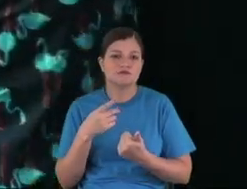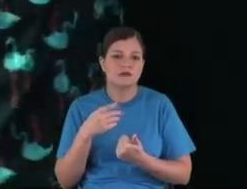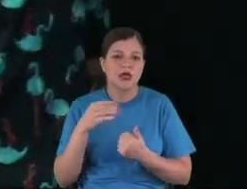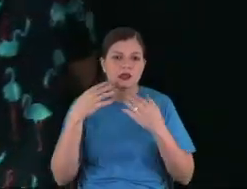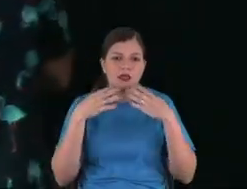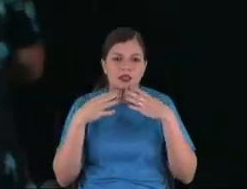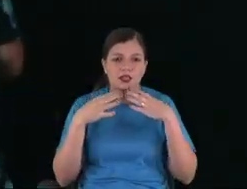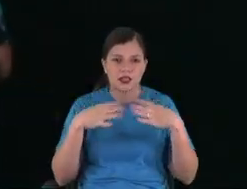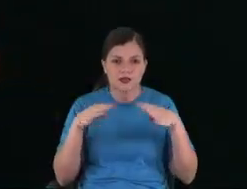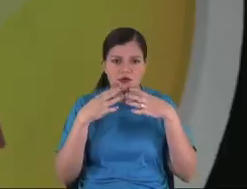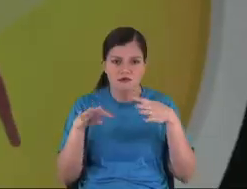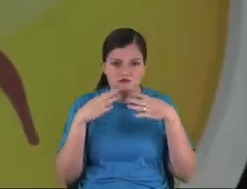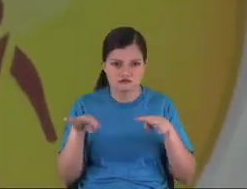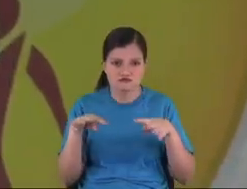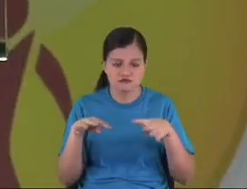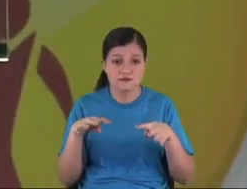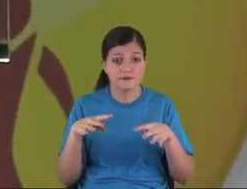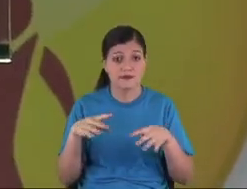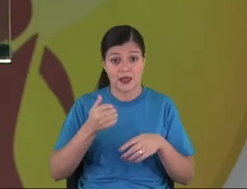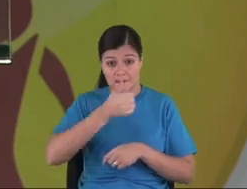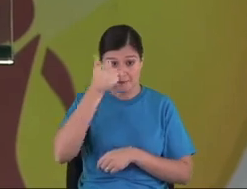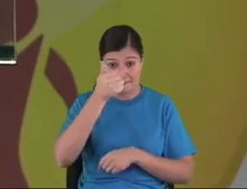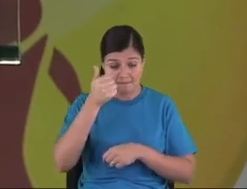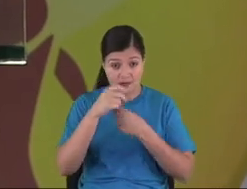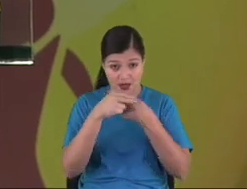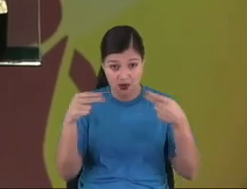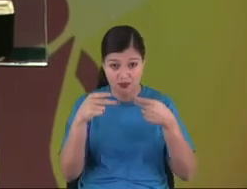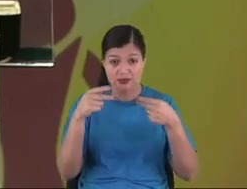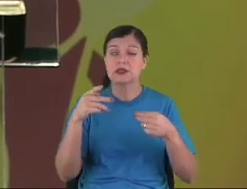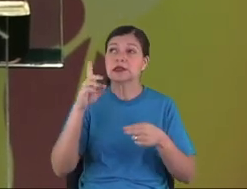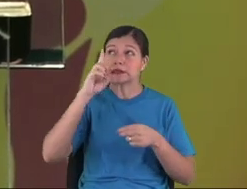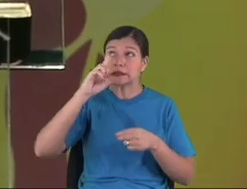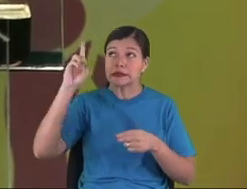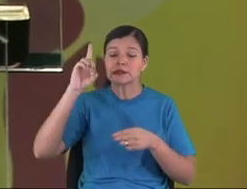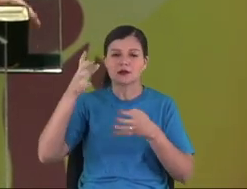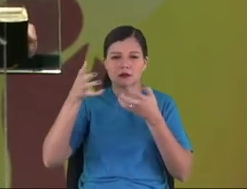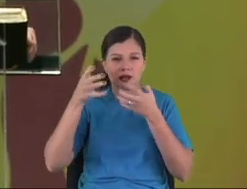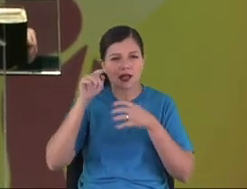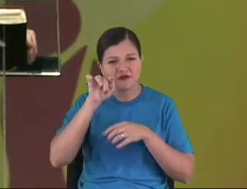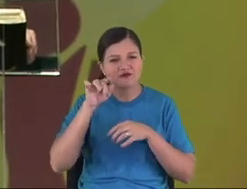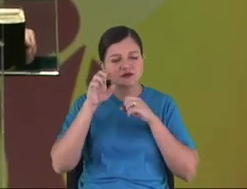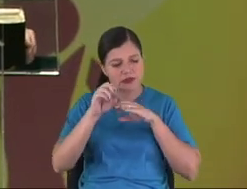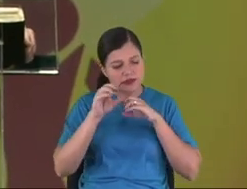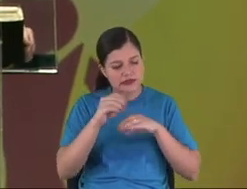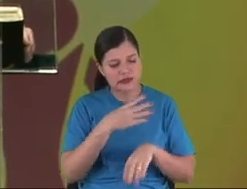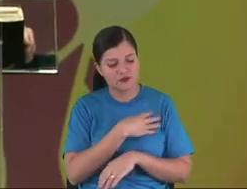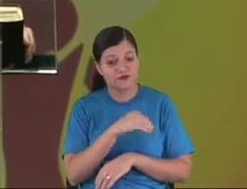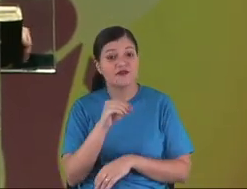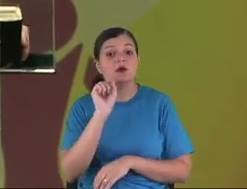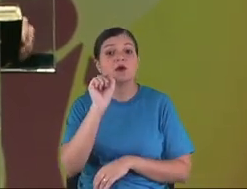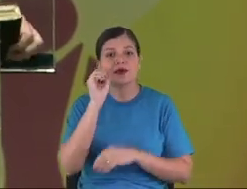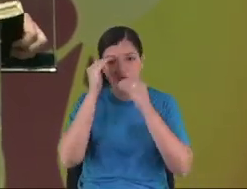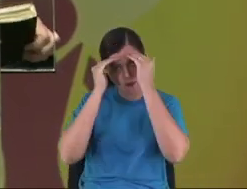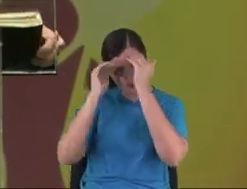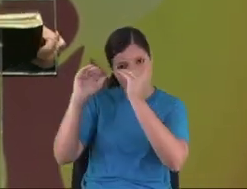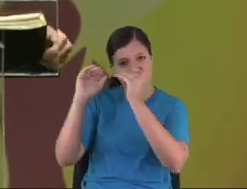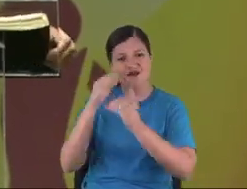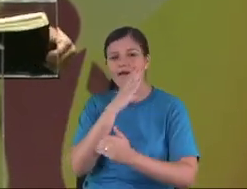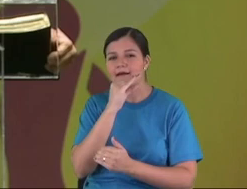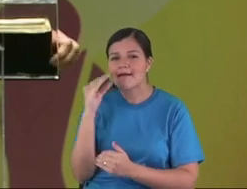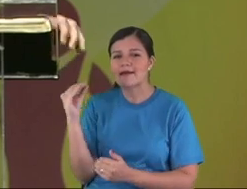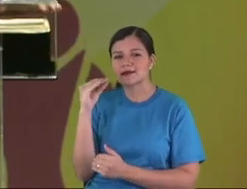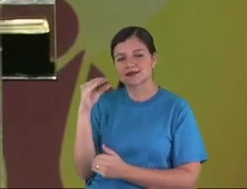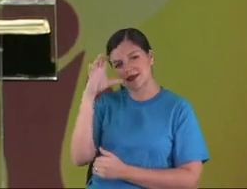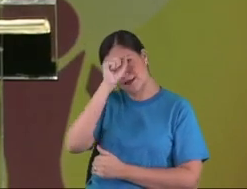maybe. The first thing that you need to shoot to test your kids, obedience. Obedience is everything.